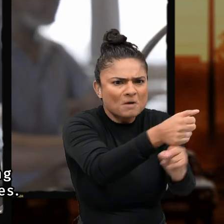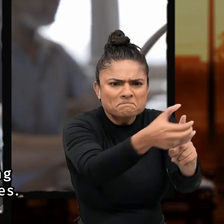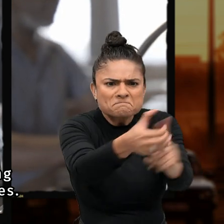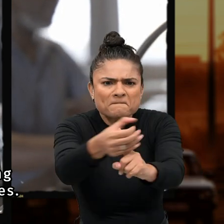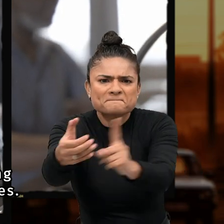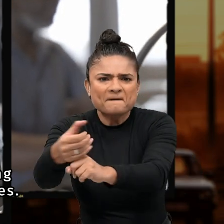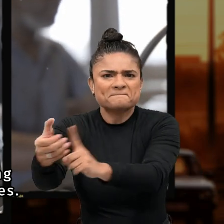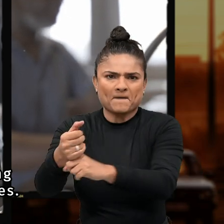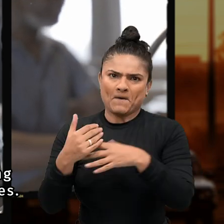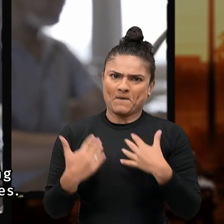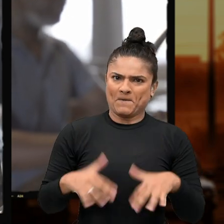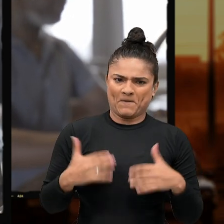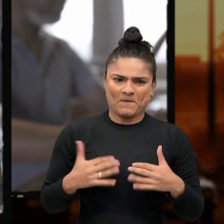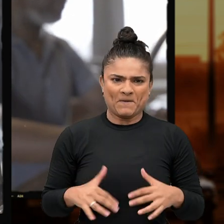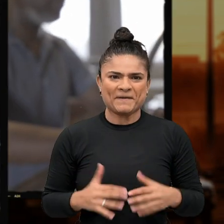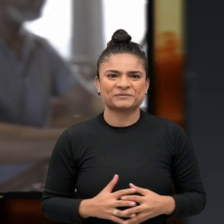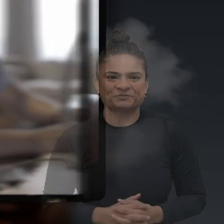door for persons with disabilities.